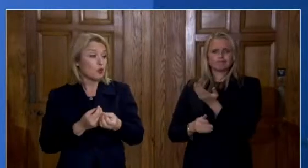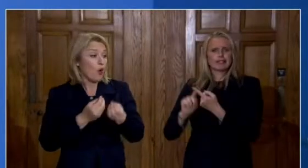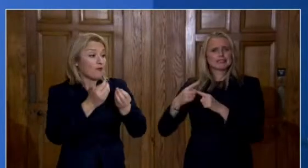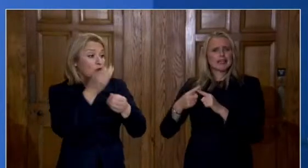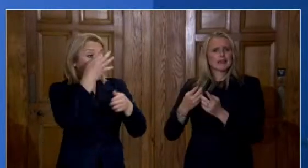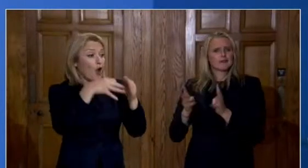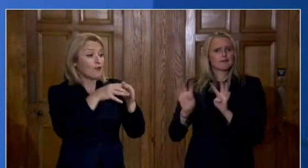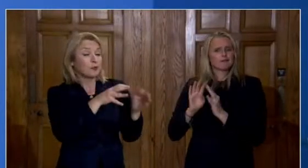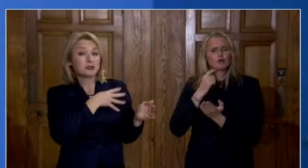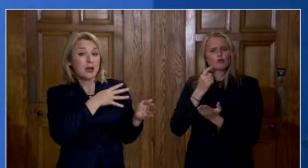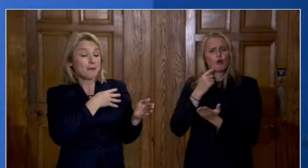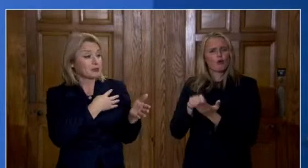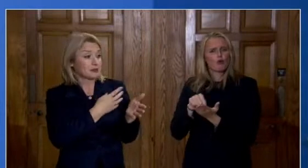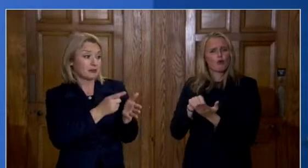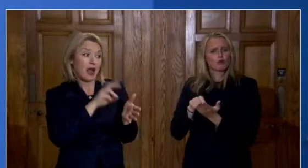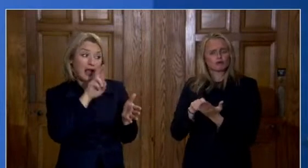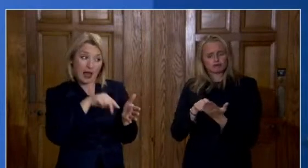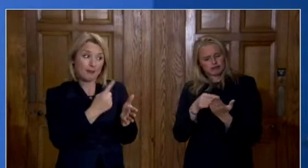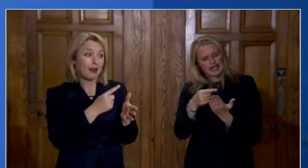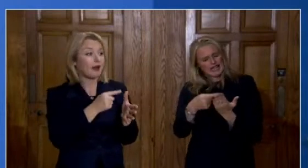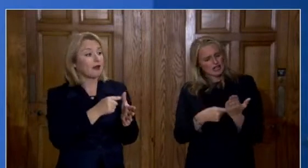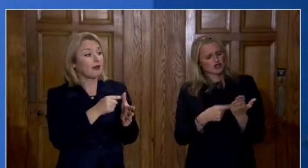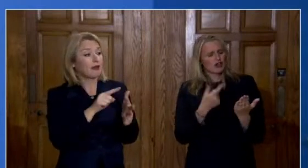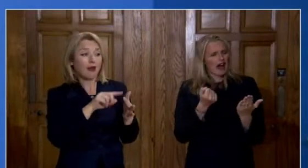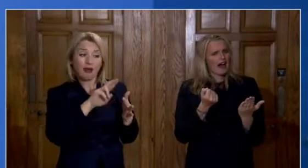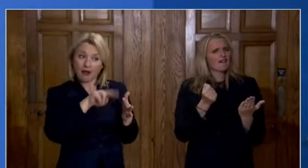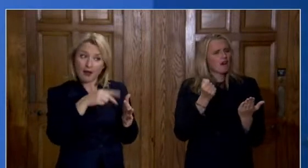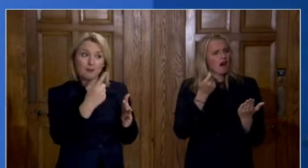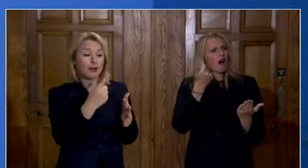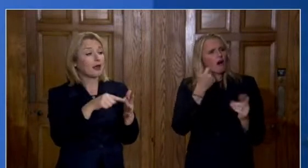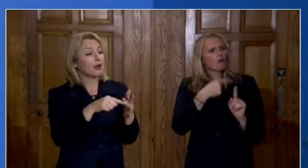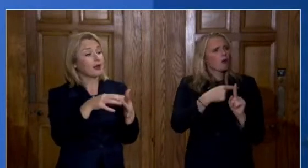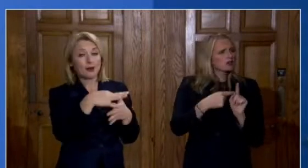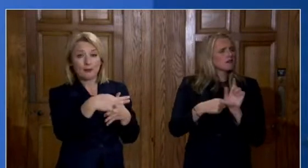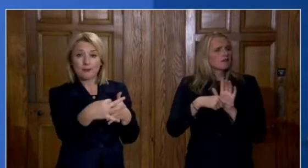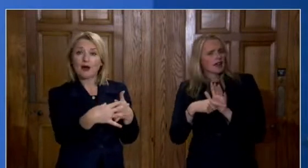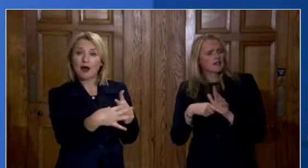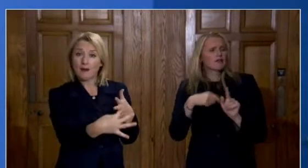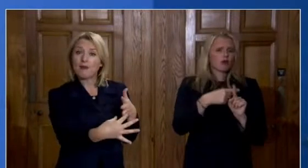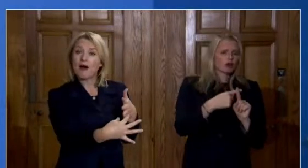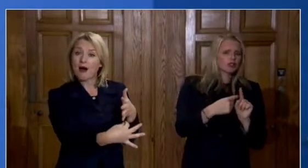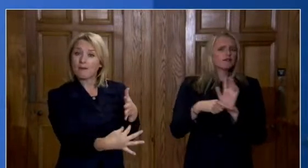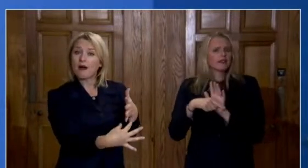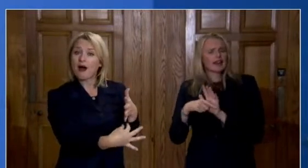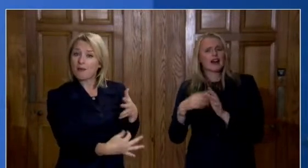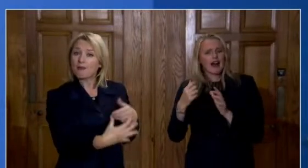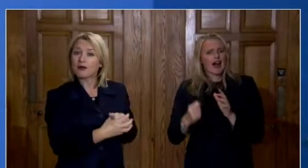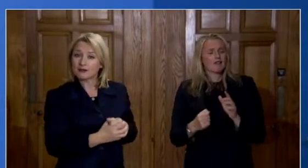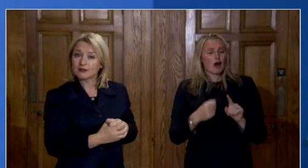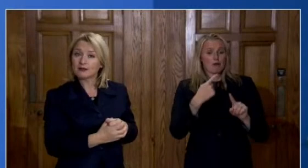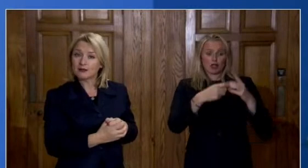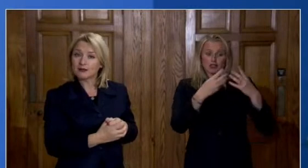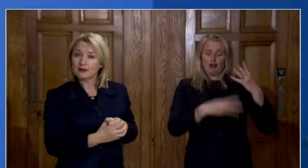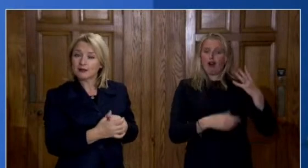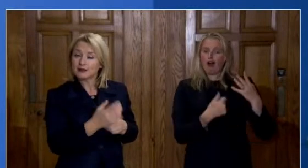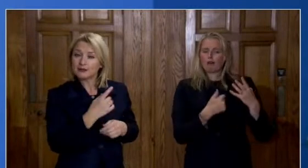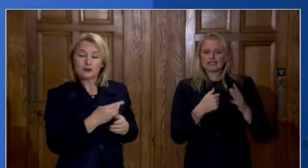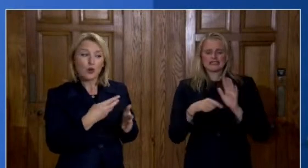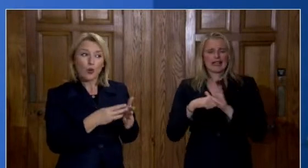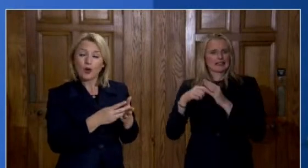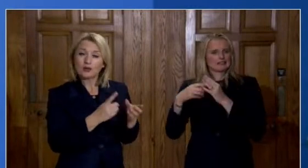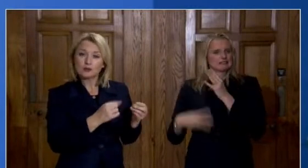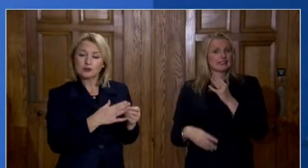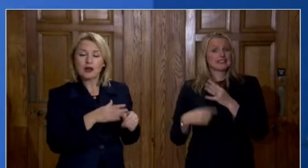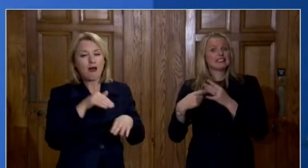would have some impact in terms of transmission of the virus but each of which comes with a cost an